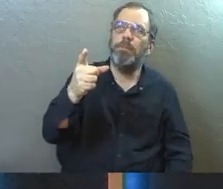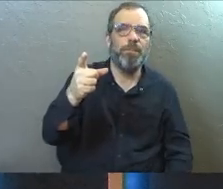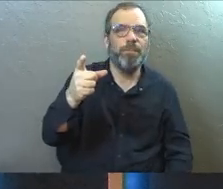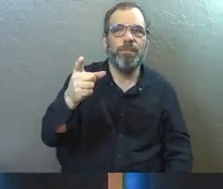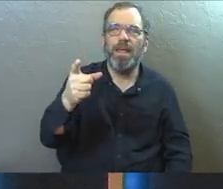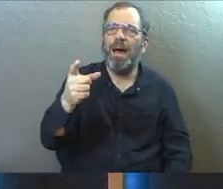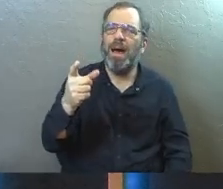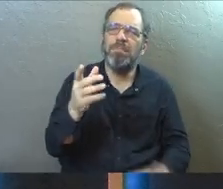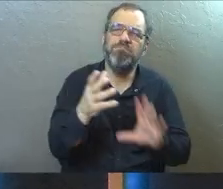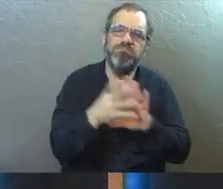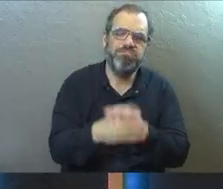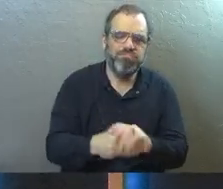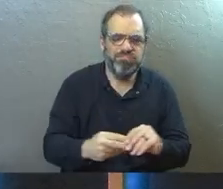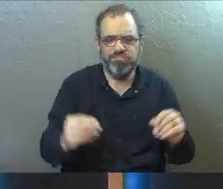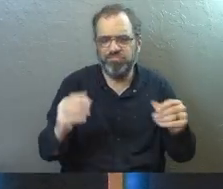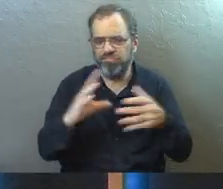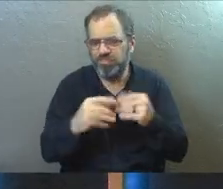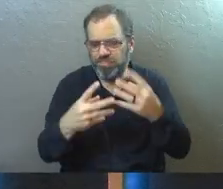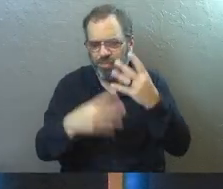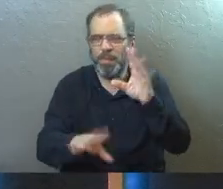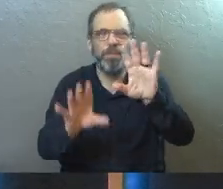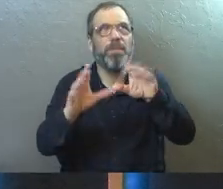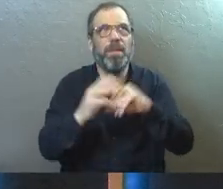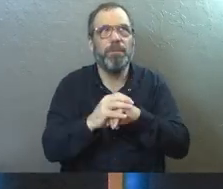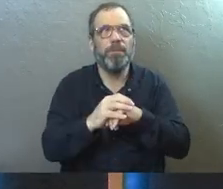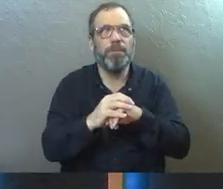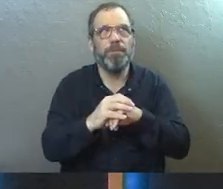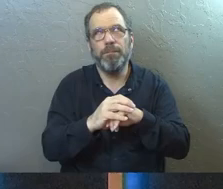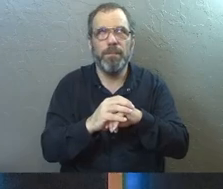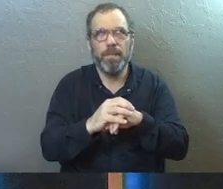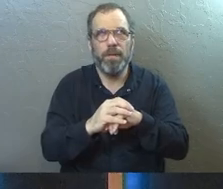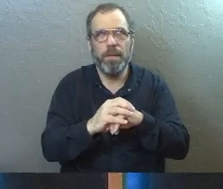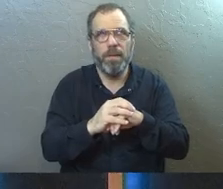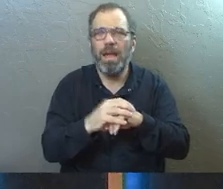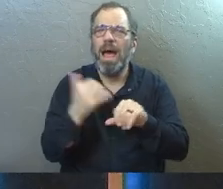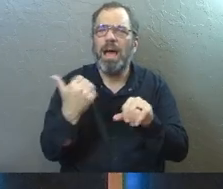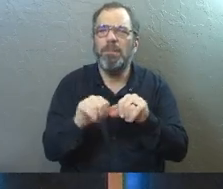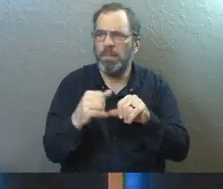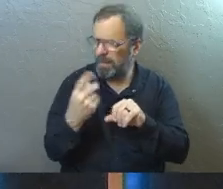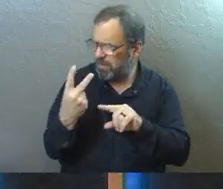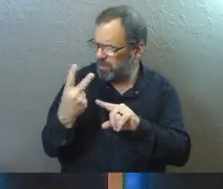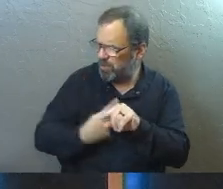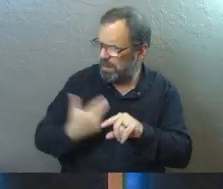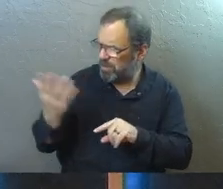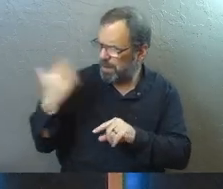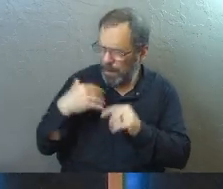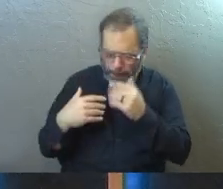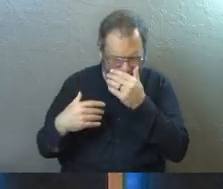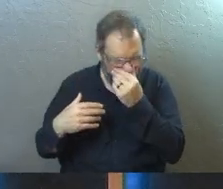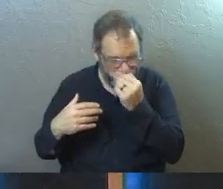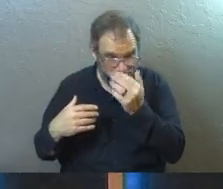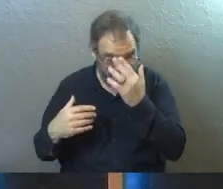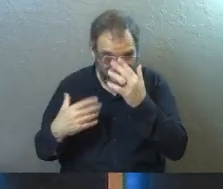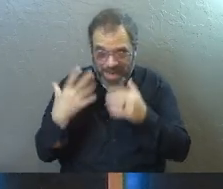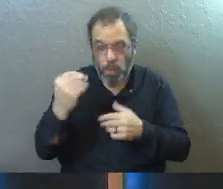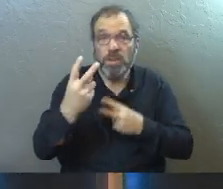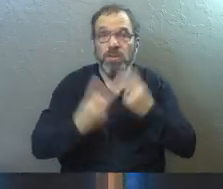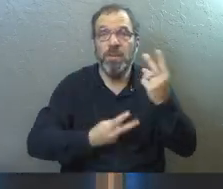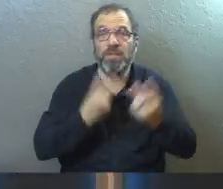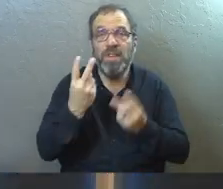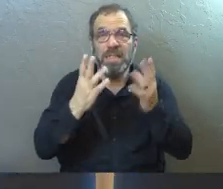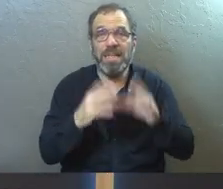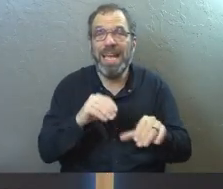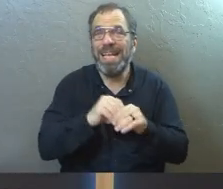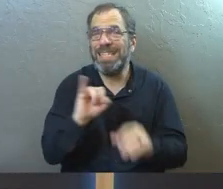I could give you countless examples. There was a time a couple of months ago. And I went to visit